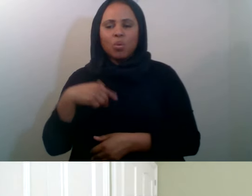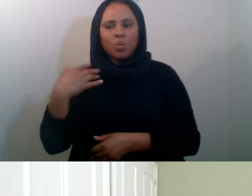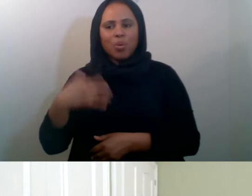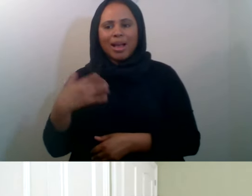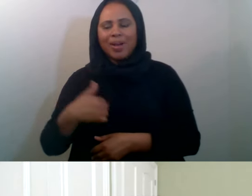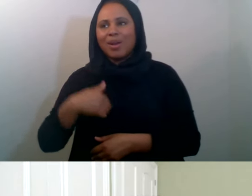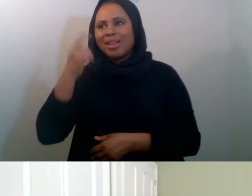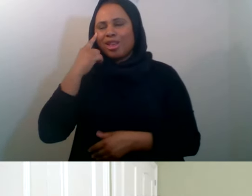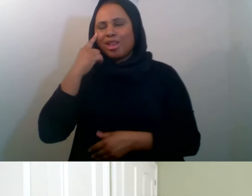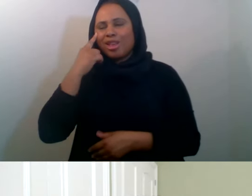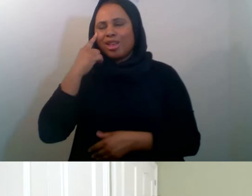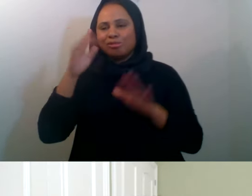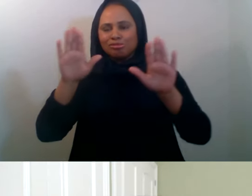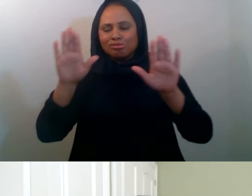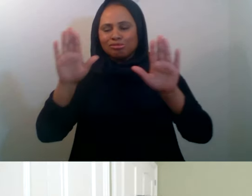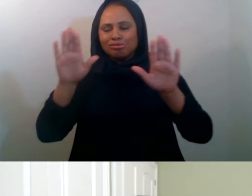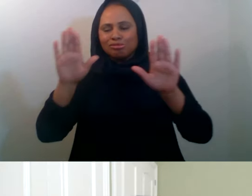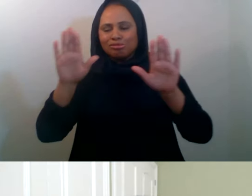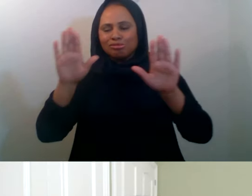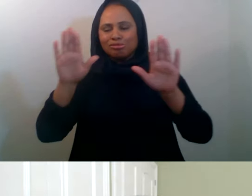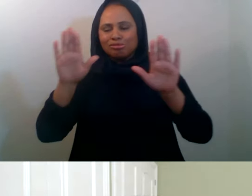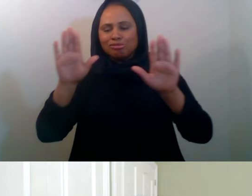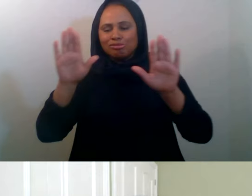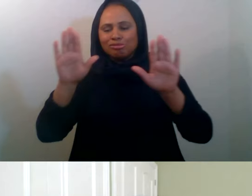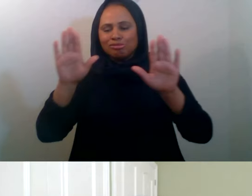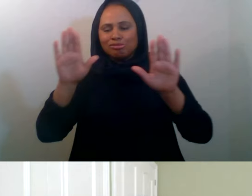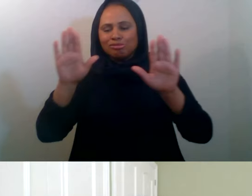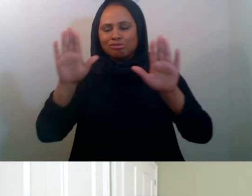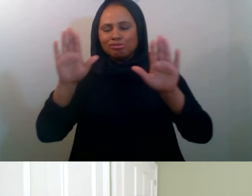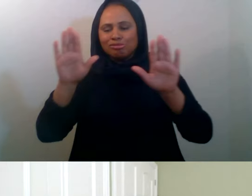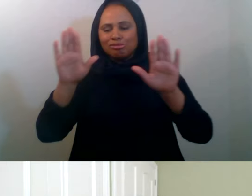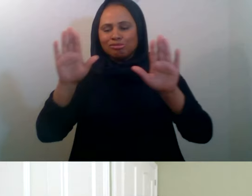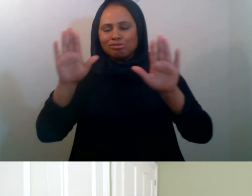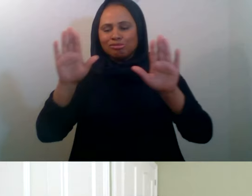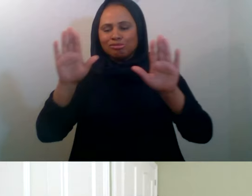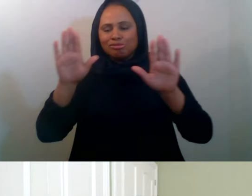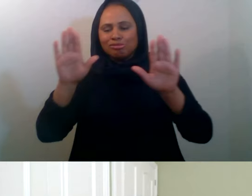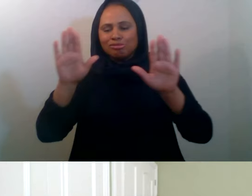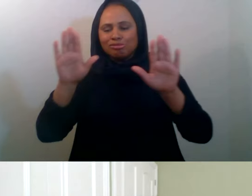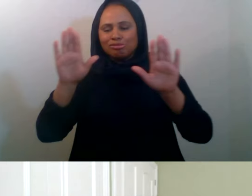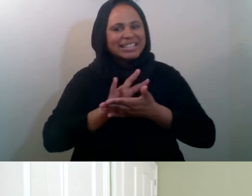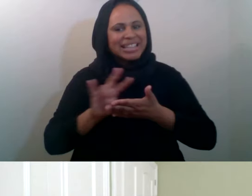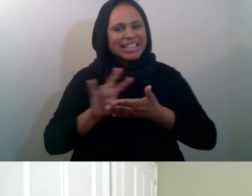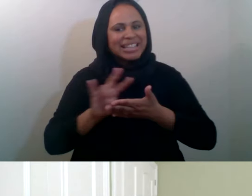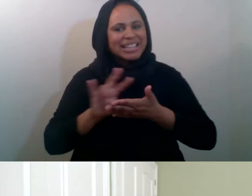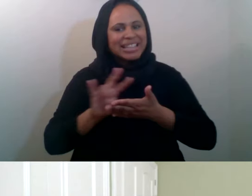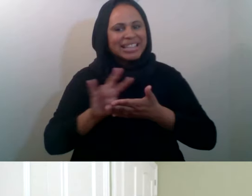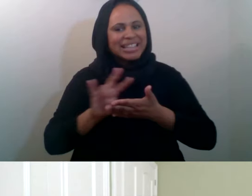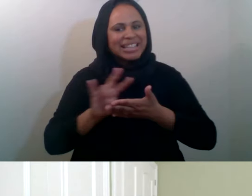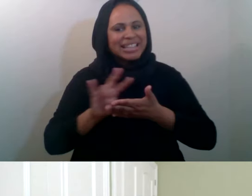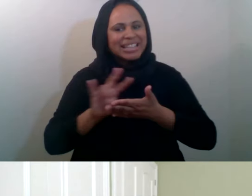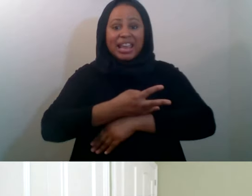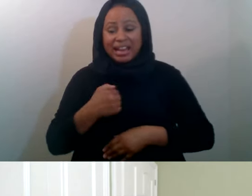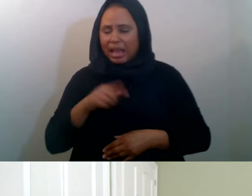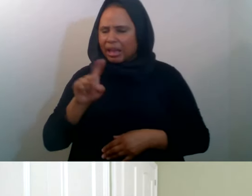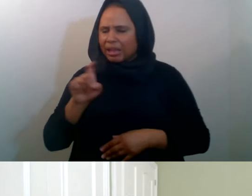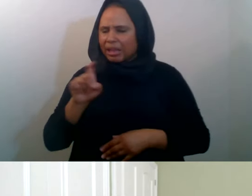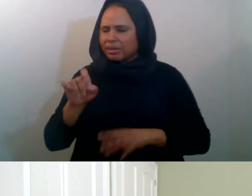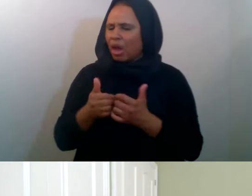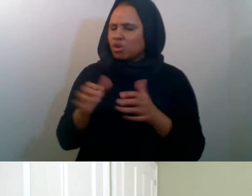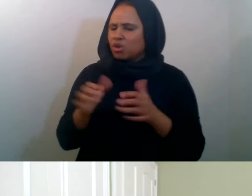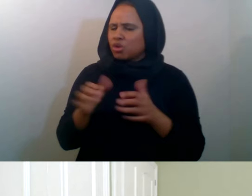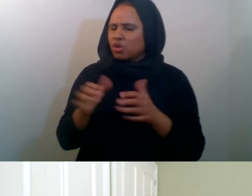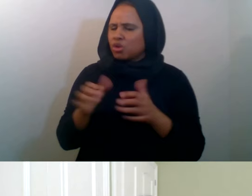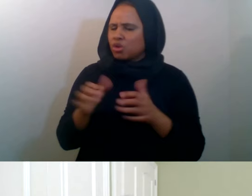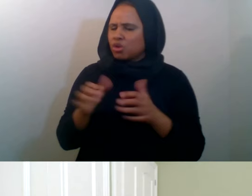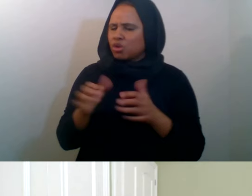,000 in about seven days. And, uh, when I asked them how they did it, they said it was a power of prayer. Like we, we had this really strong